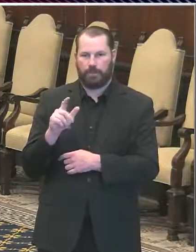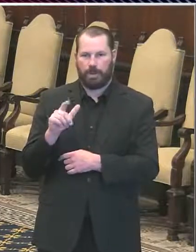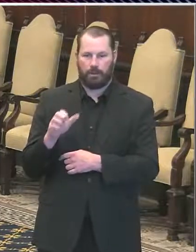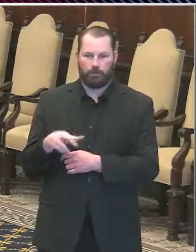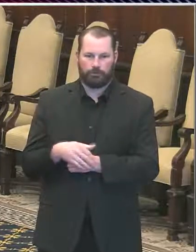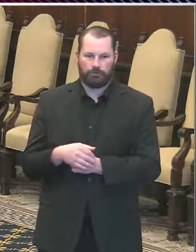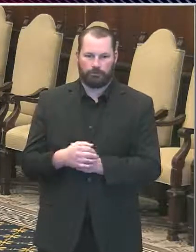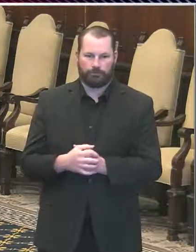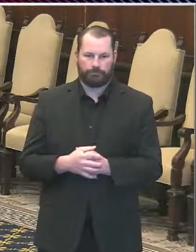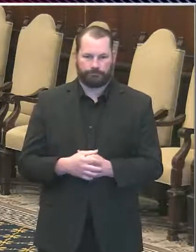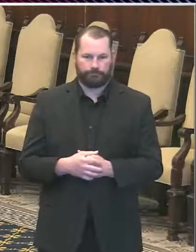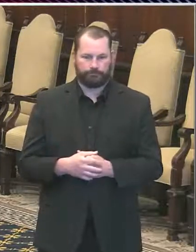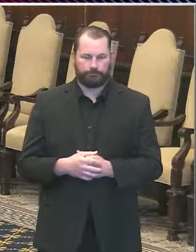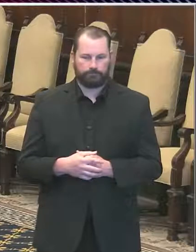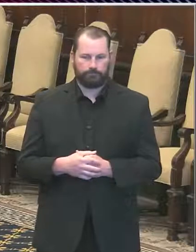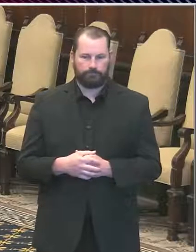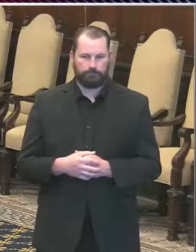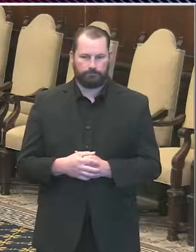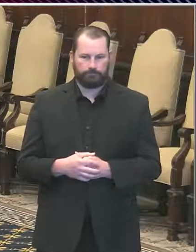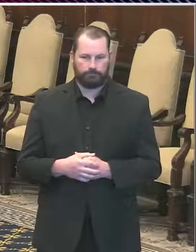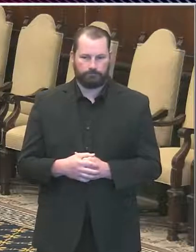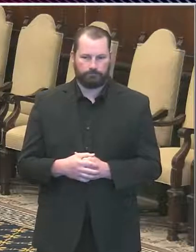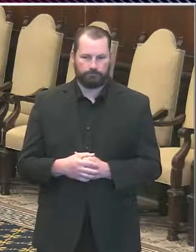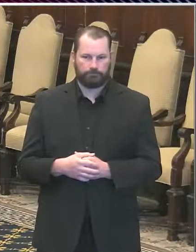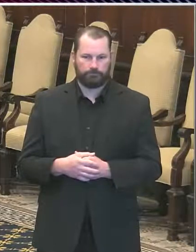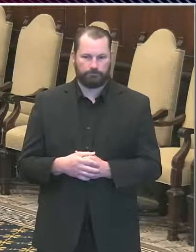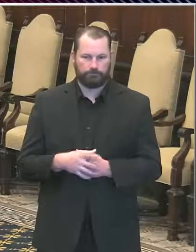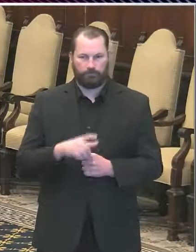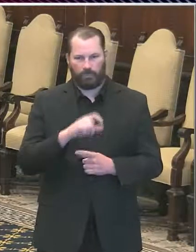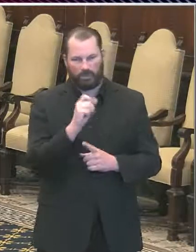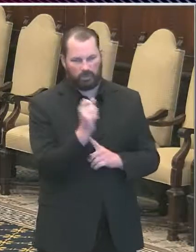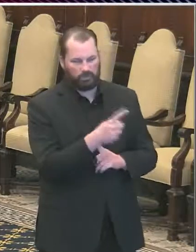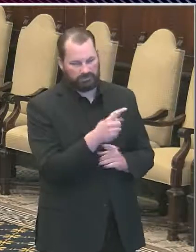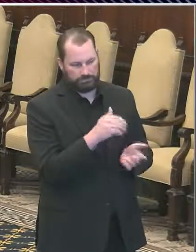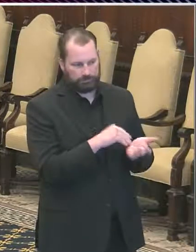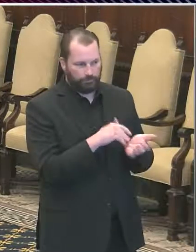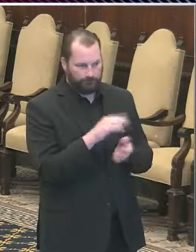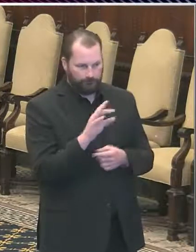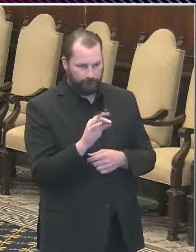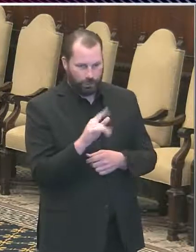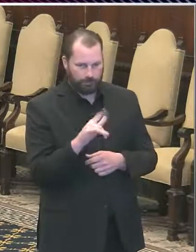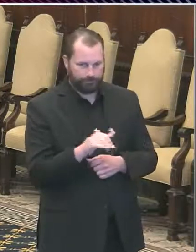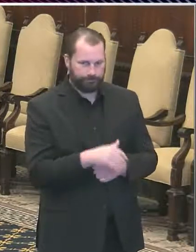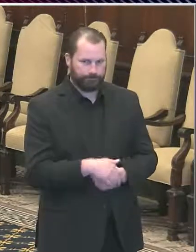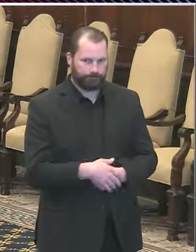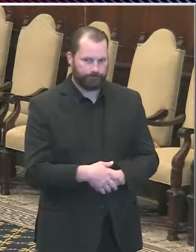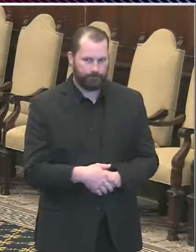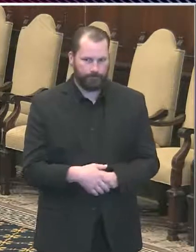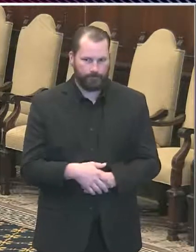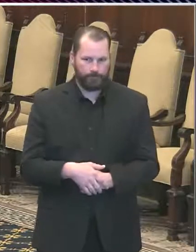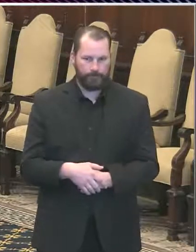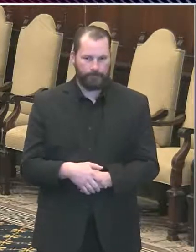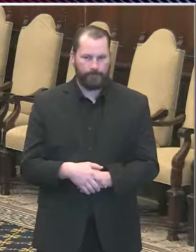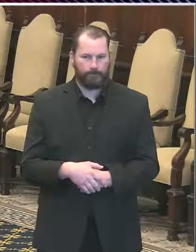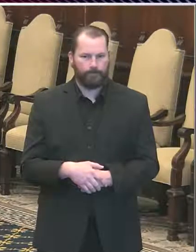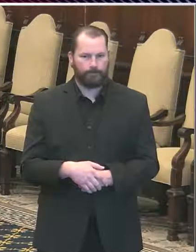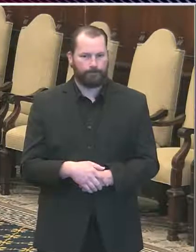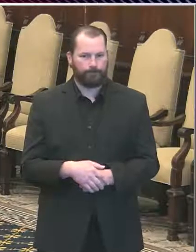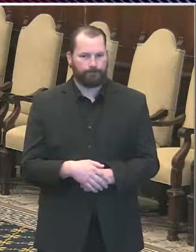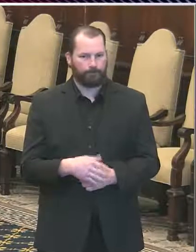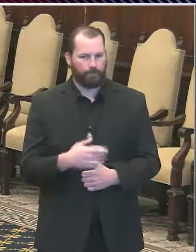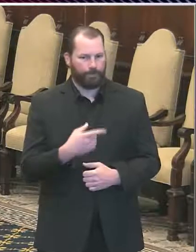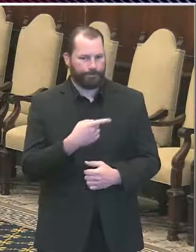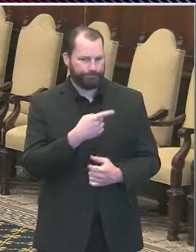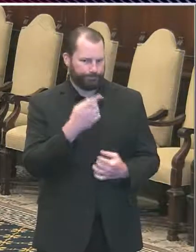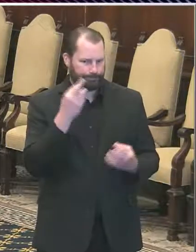Good afternoon. I have a couple of questions for Dr. Farley. With all this talk of opening up in a couple of weeks that